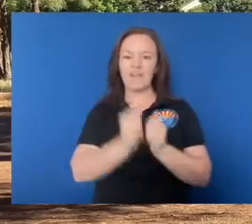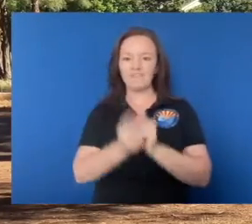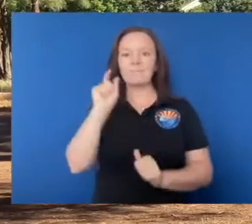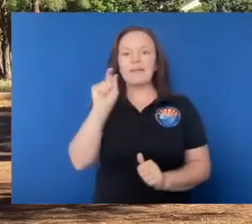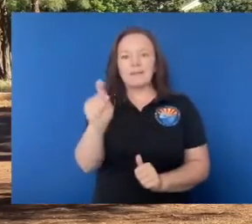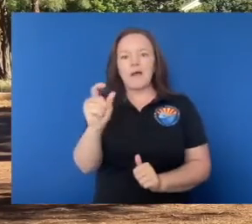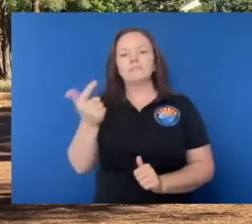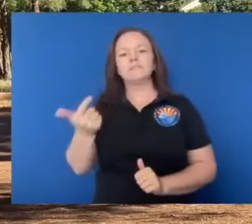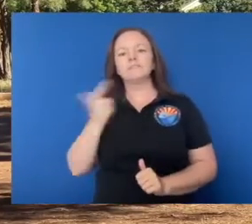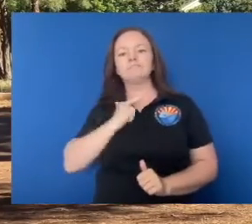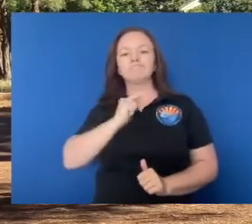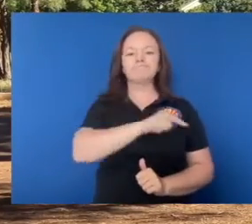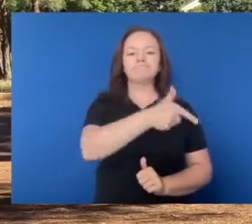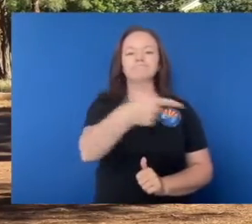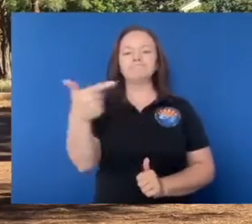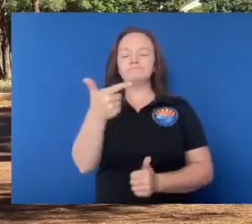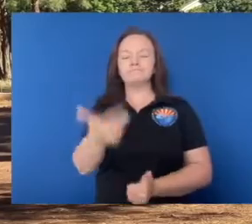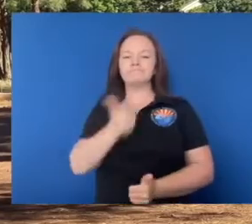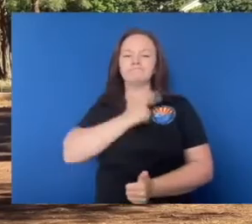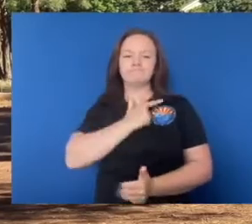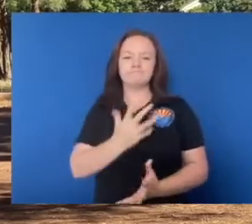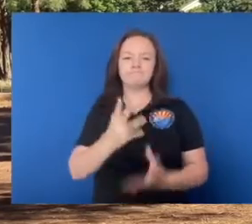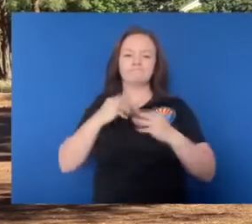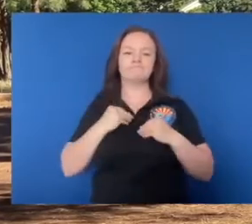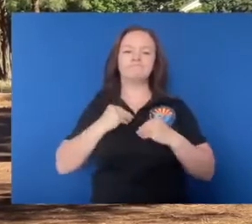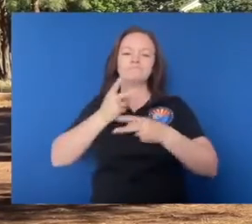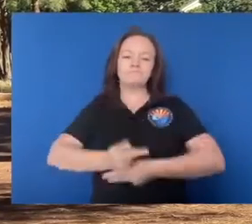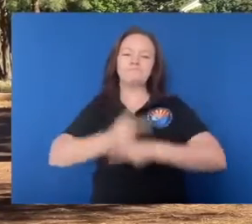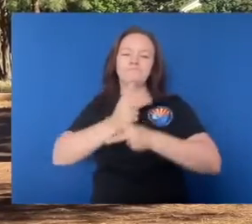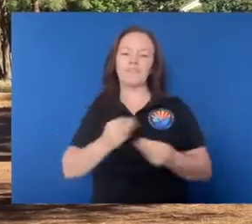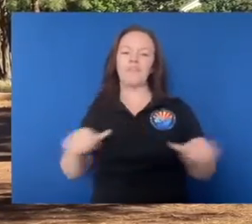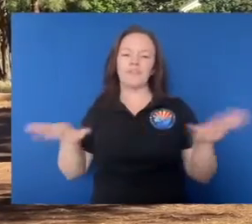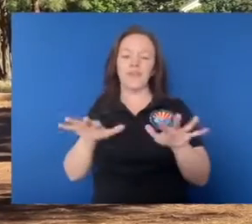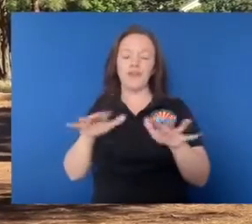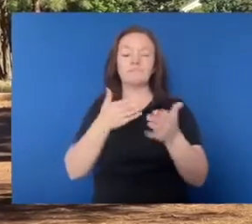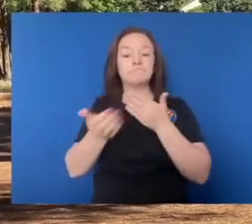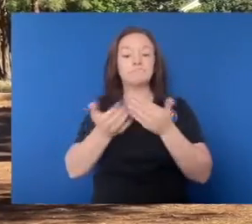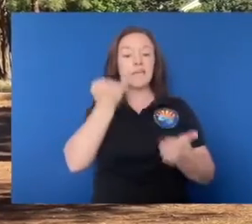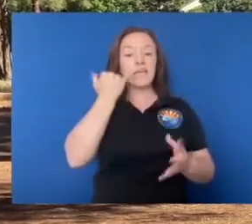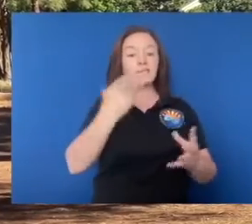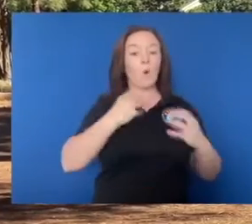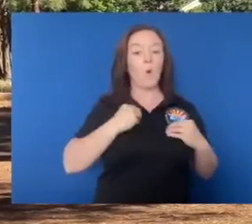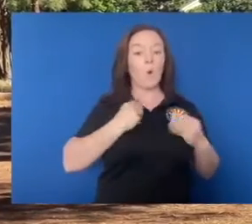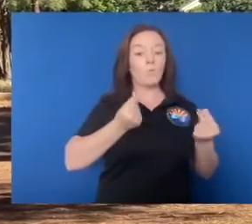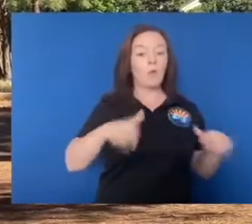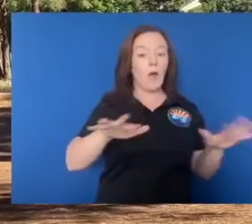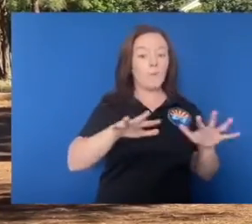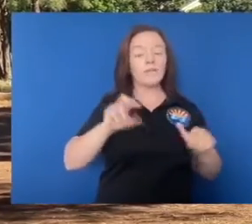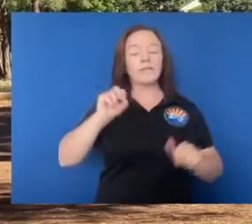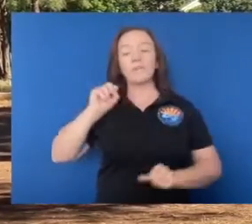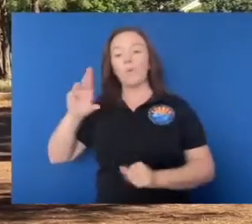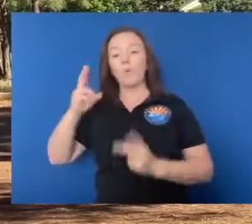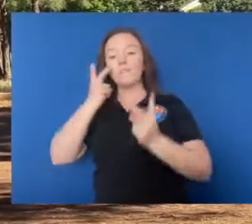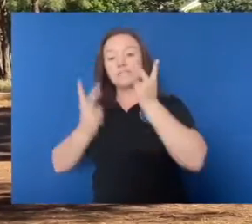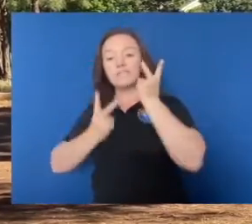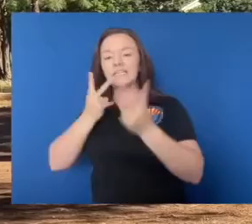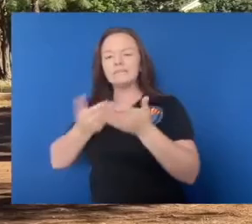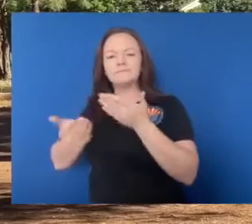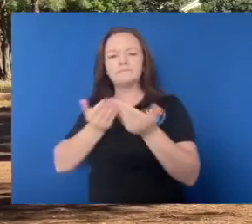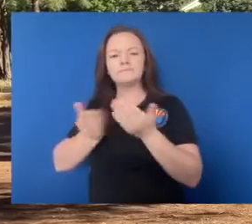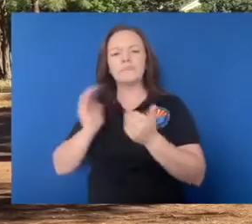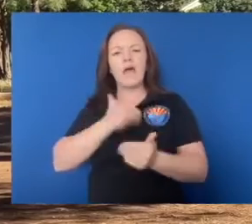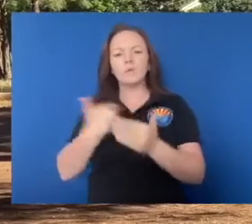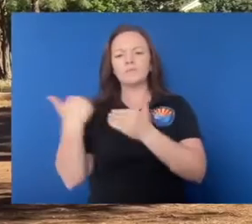everybody's got to take their turn at being stewards of the land up here, whether you own property or you're visiting, it's our